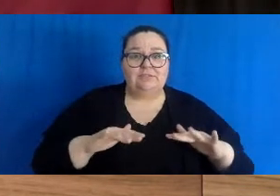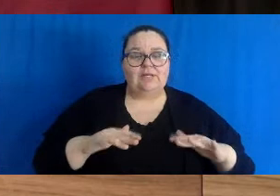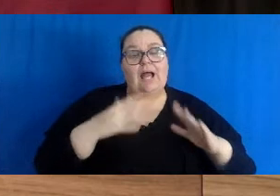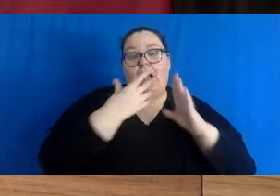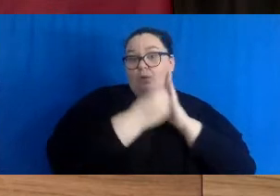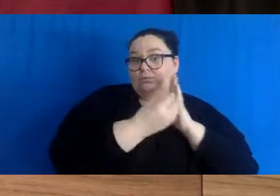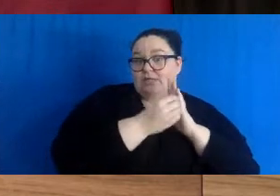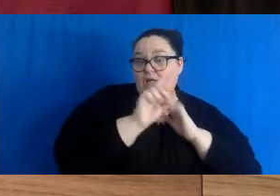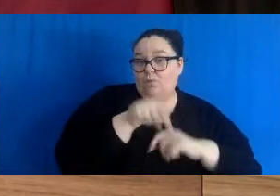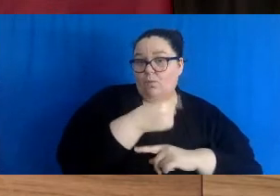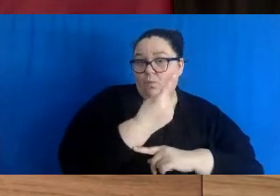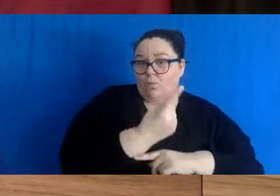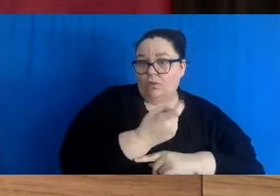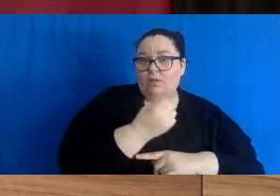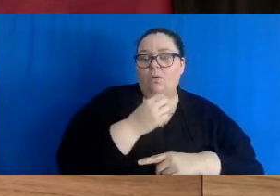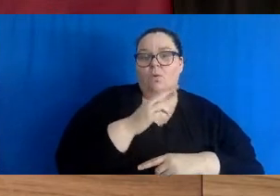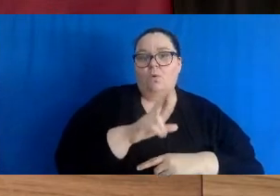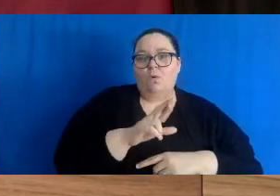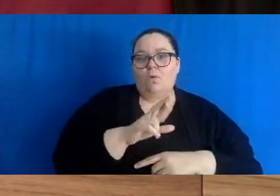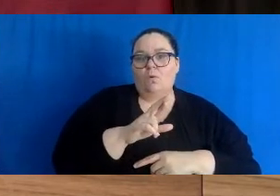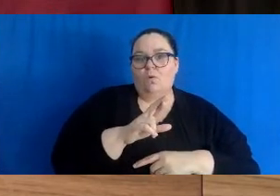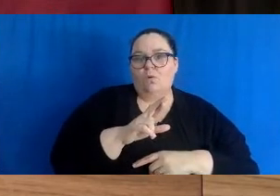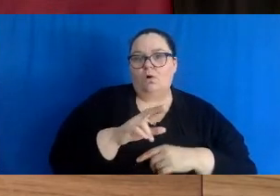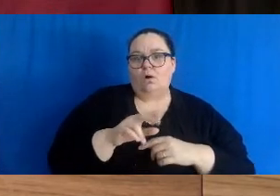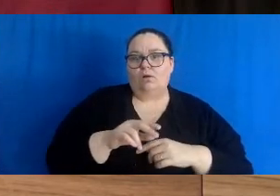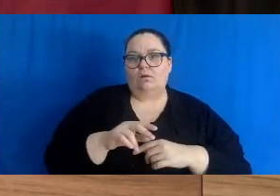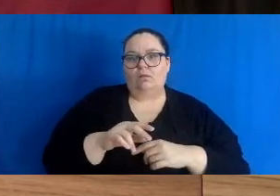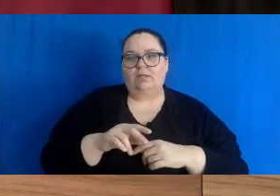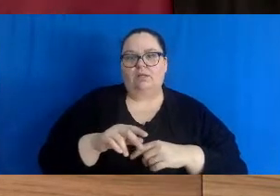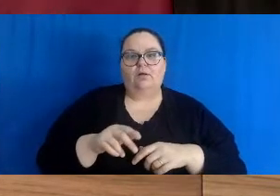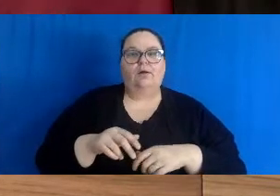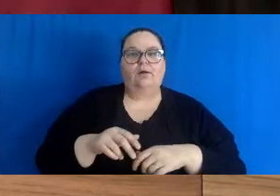or with in-car services.